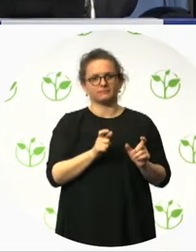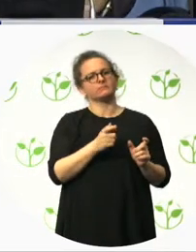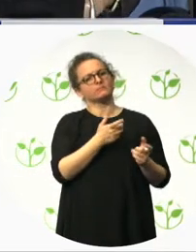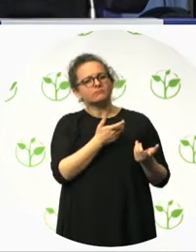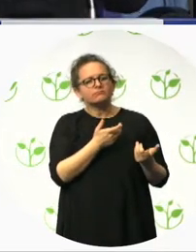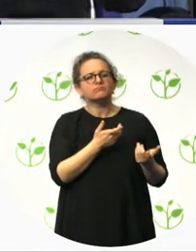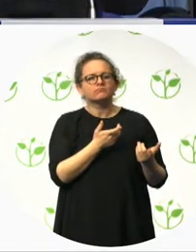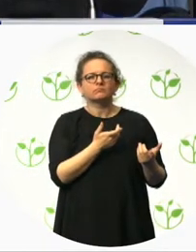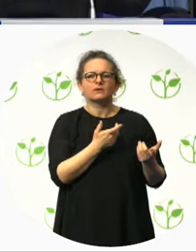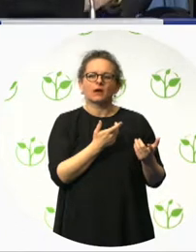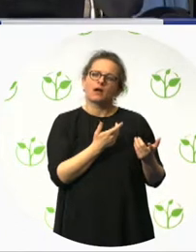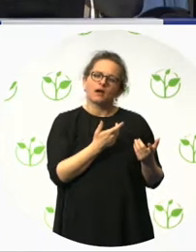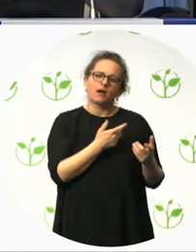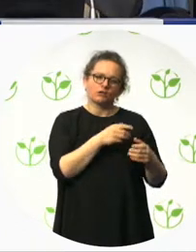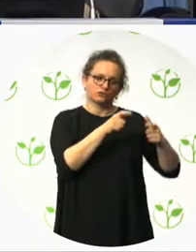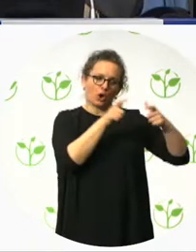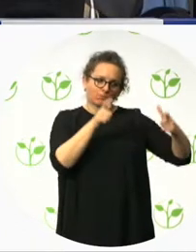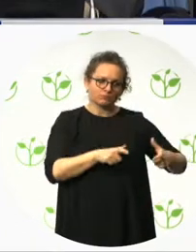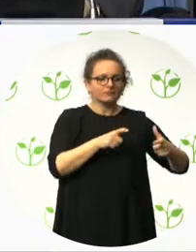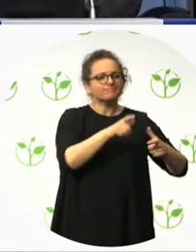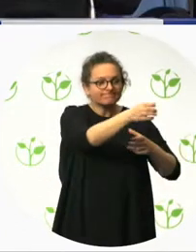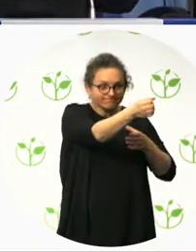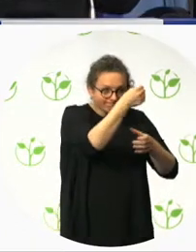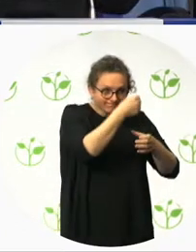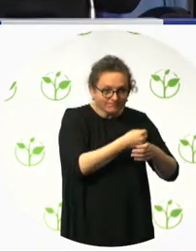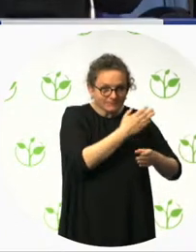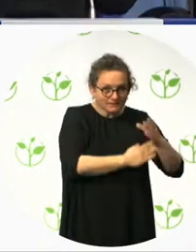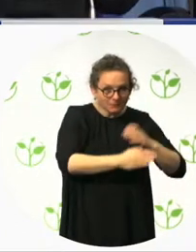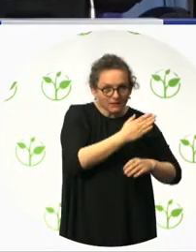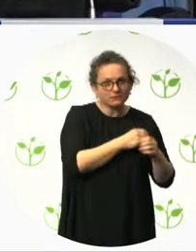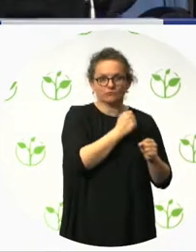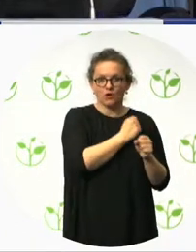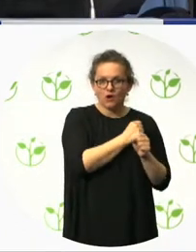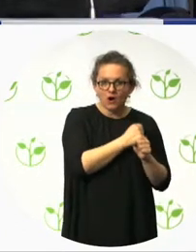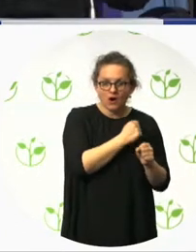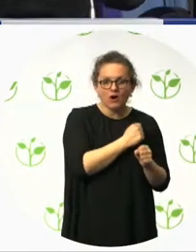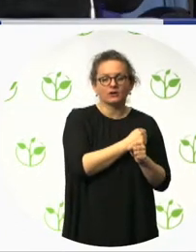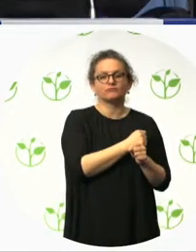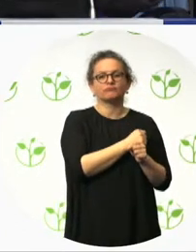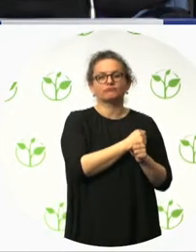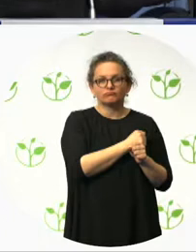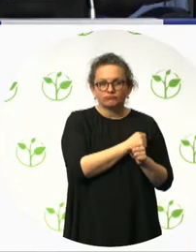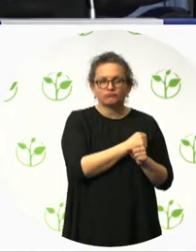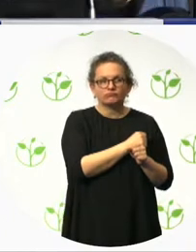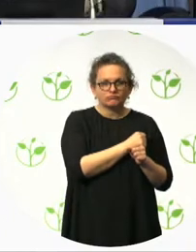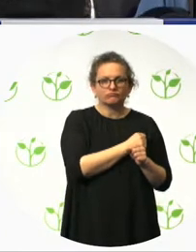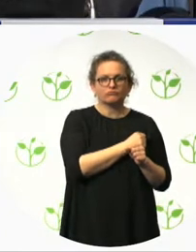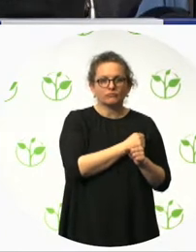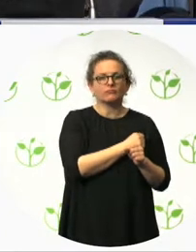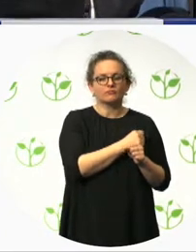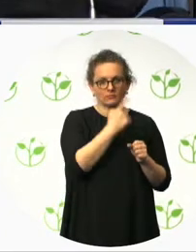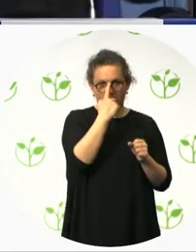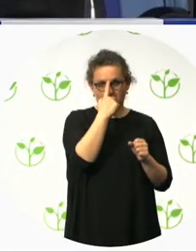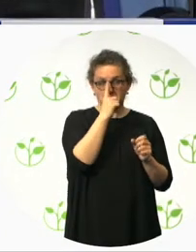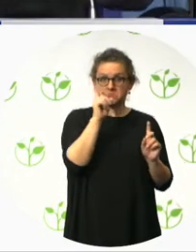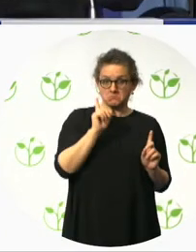donation from Inditex to fund the store's construction, the model then becomes self-sustaining based on the sale of the products